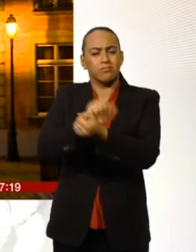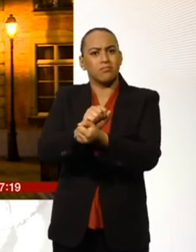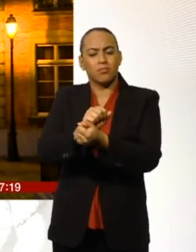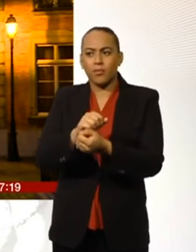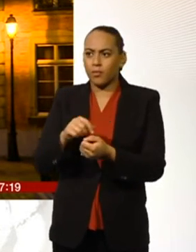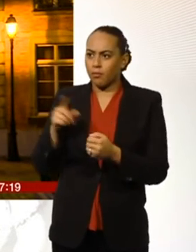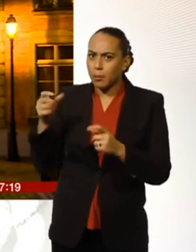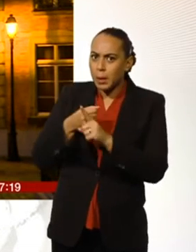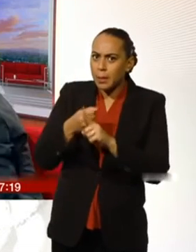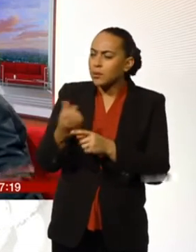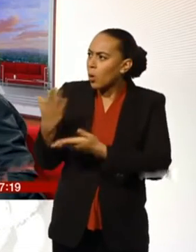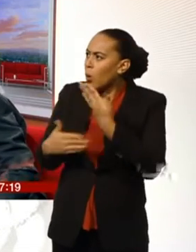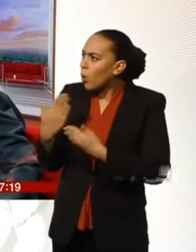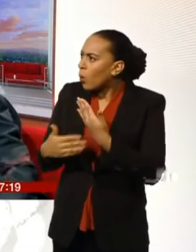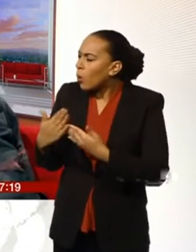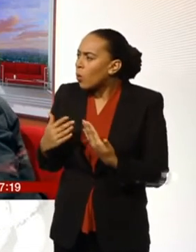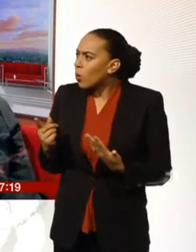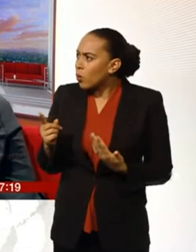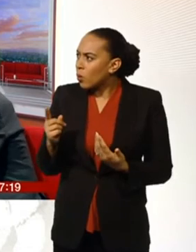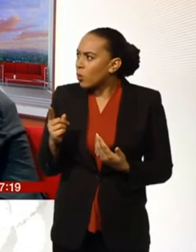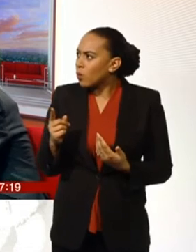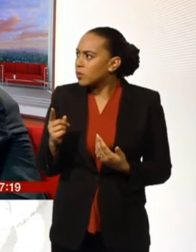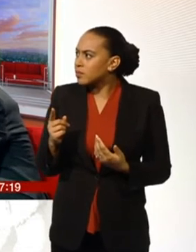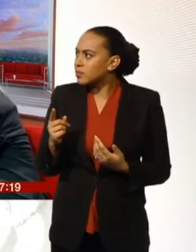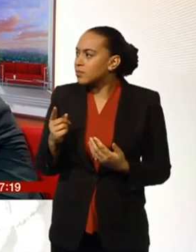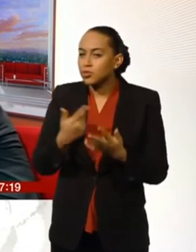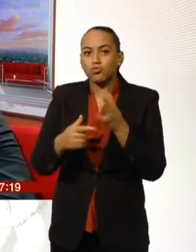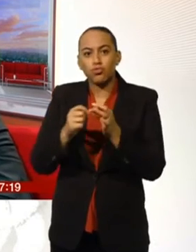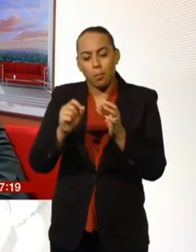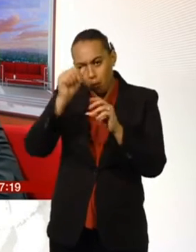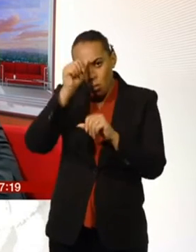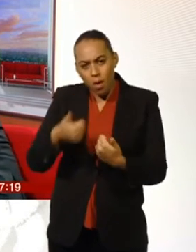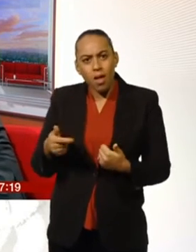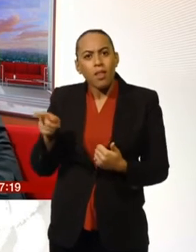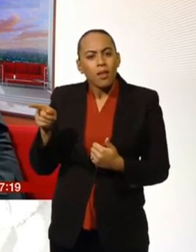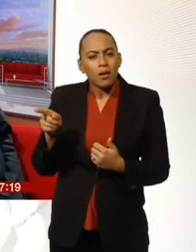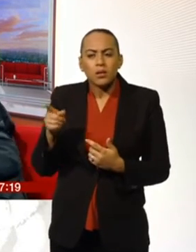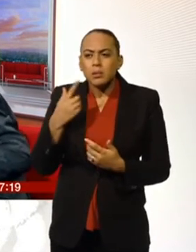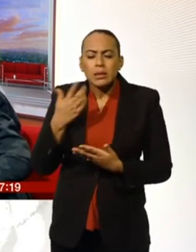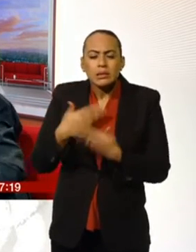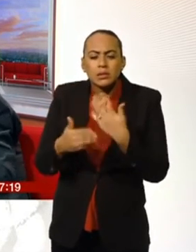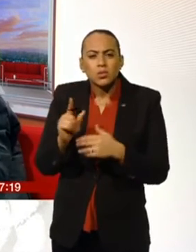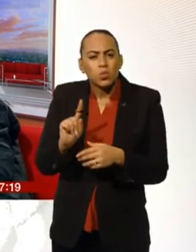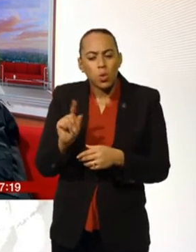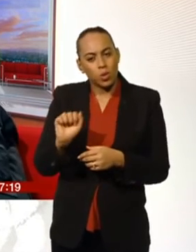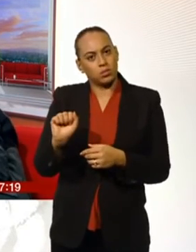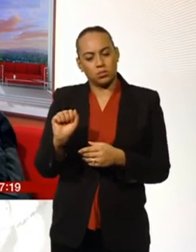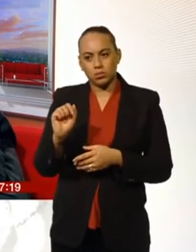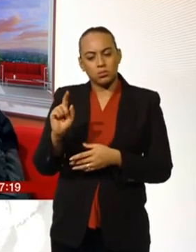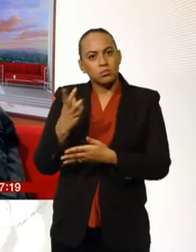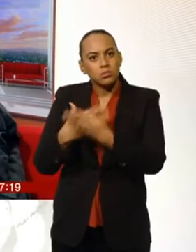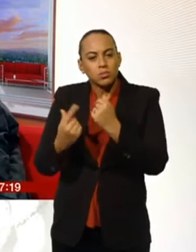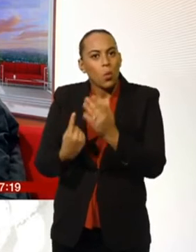Jim. I just wonder, first of all, if you could, I know you know Rob well, I wonder if you could just tell us a little bit about what his account